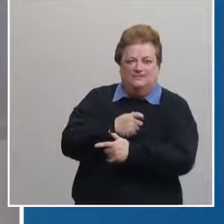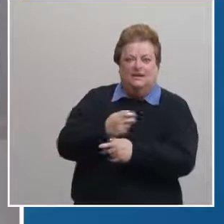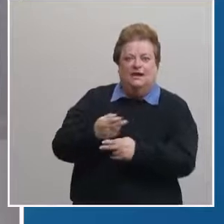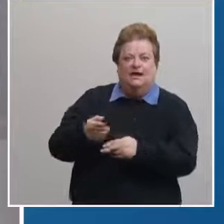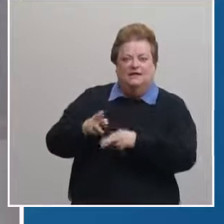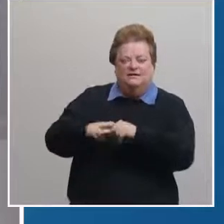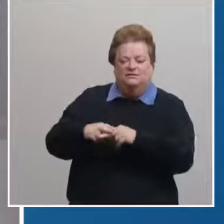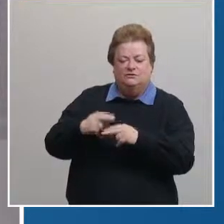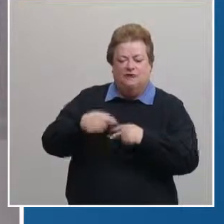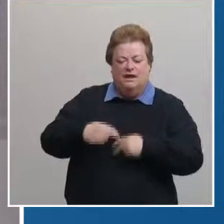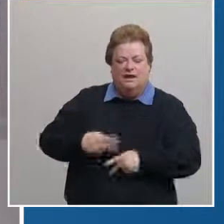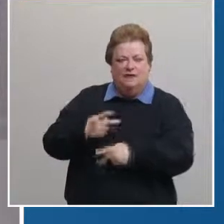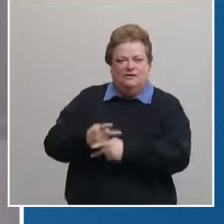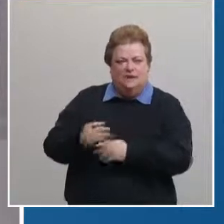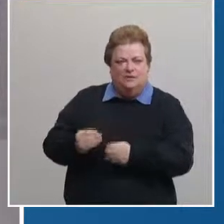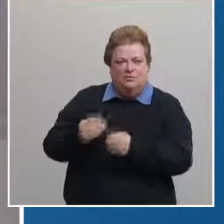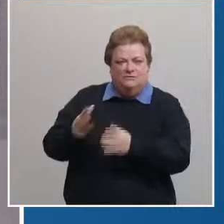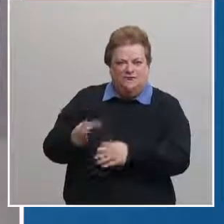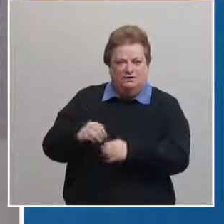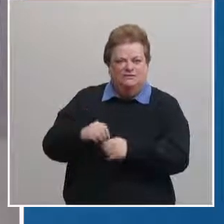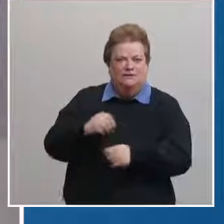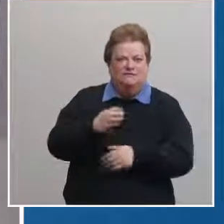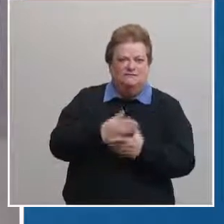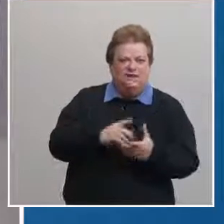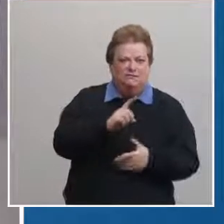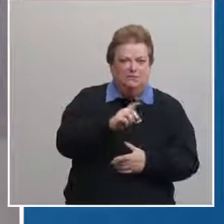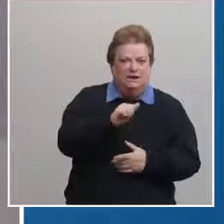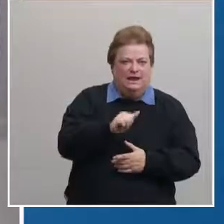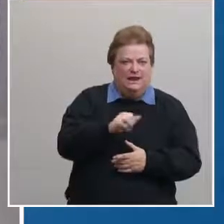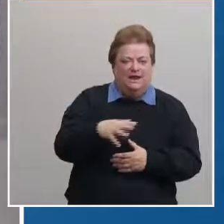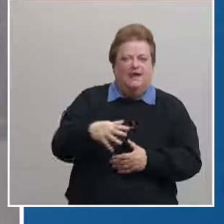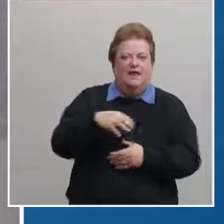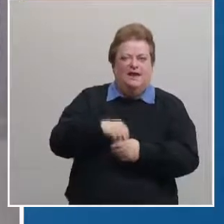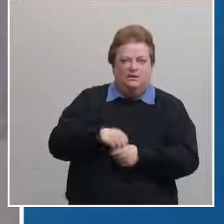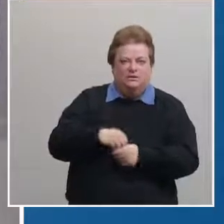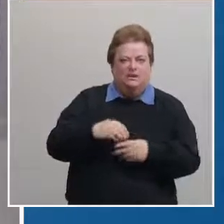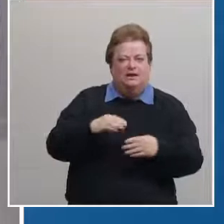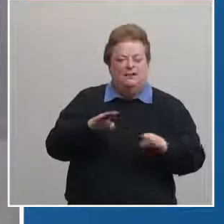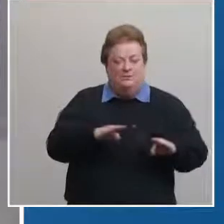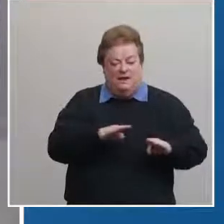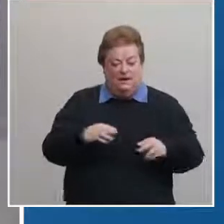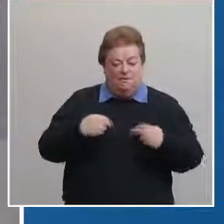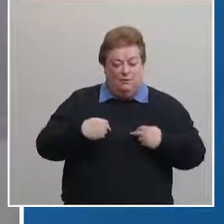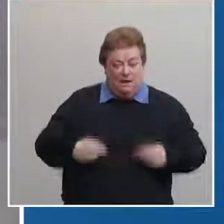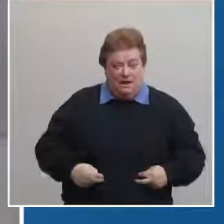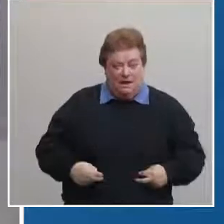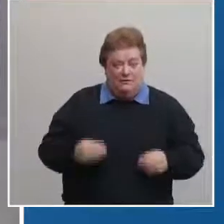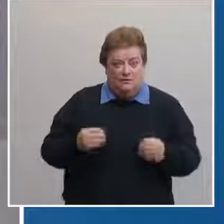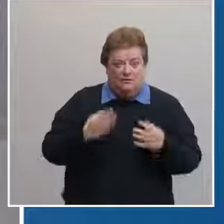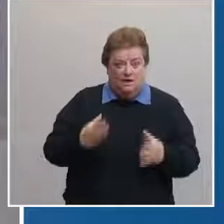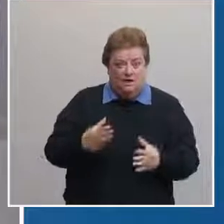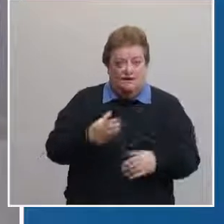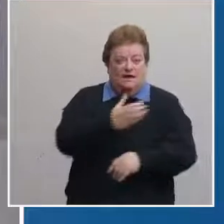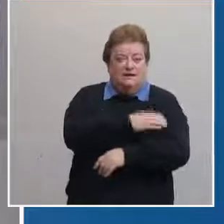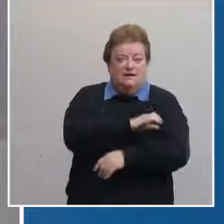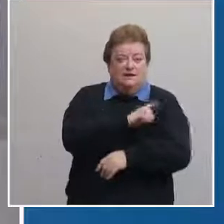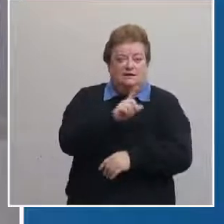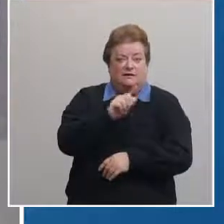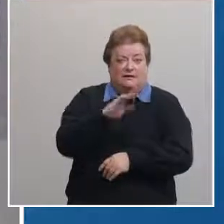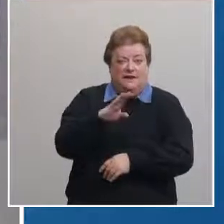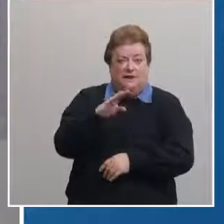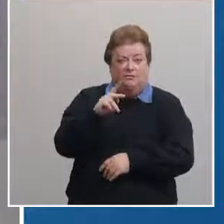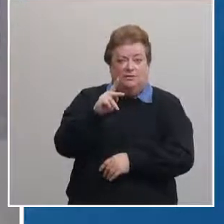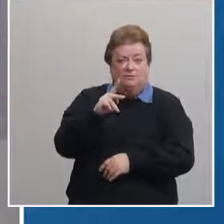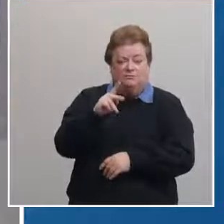additional health care providers in phase 1a including behavioral health providers clinical lab personnel and